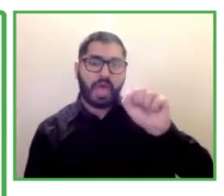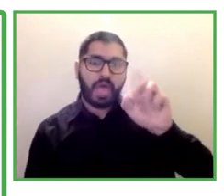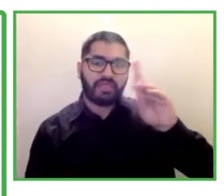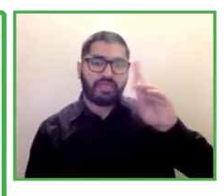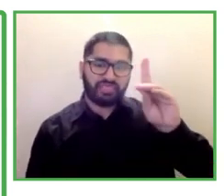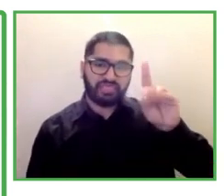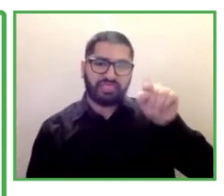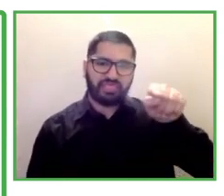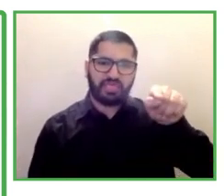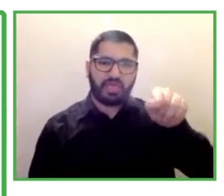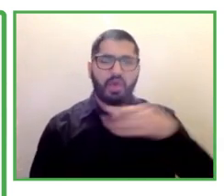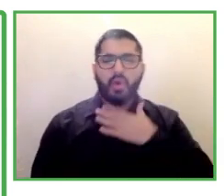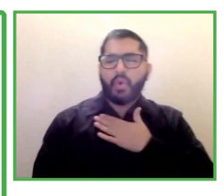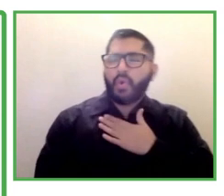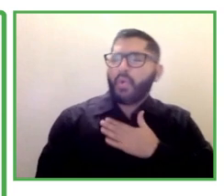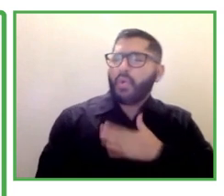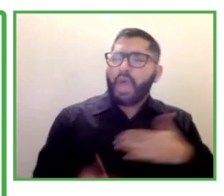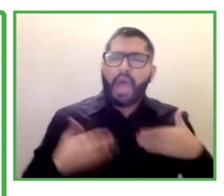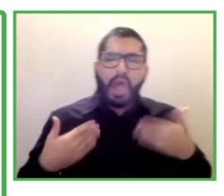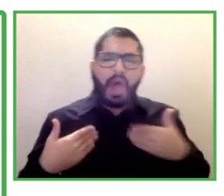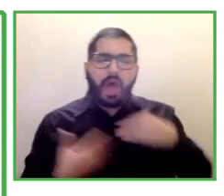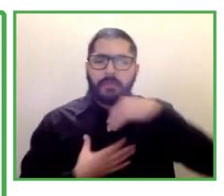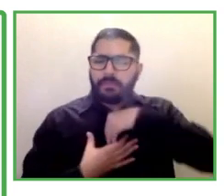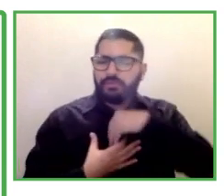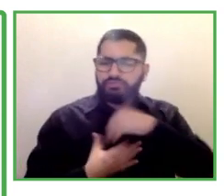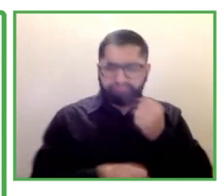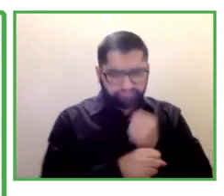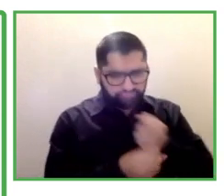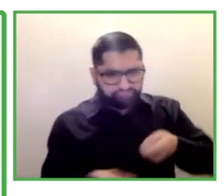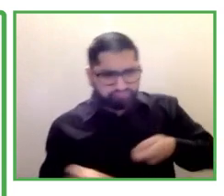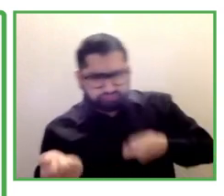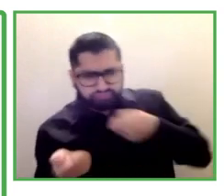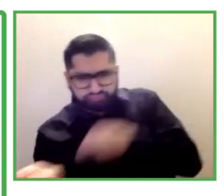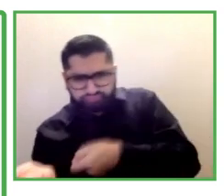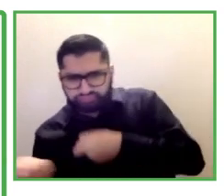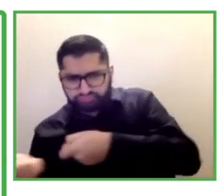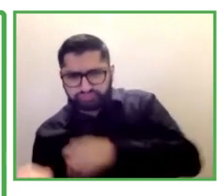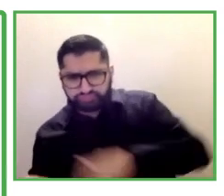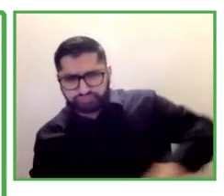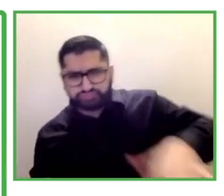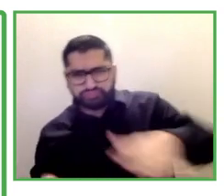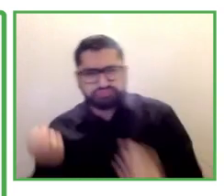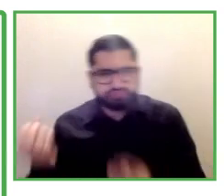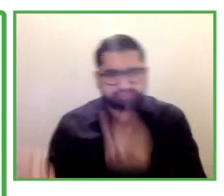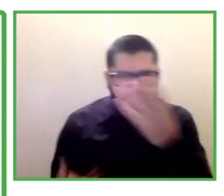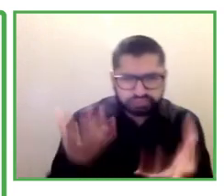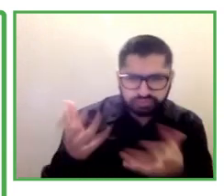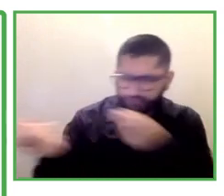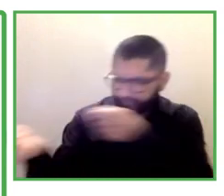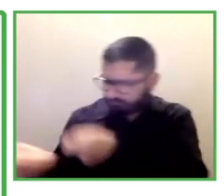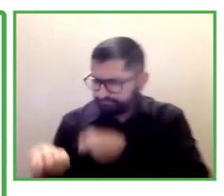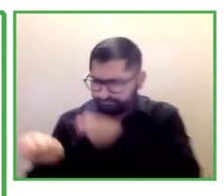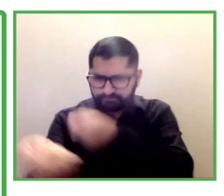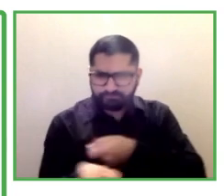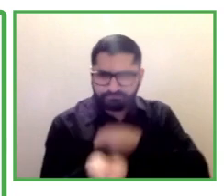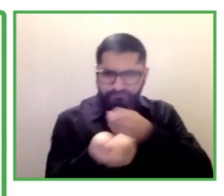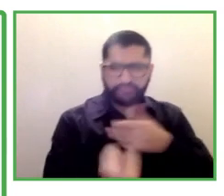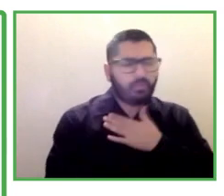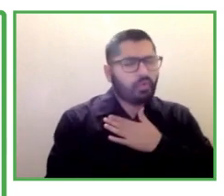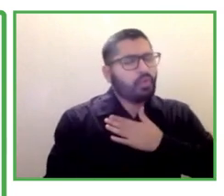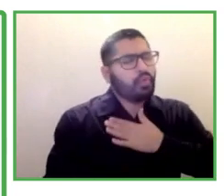hands so he's really enjoying his opportunity to be part of the community and and have some independence.